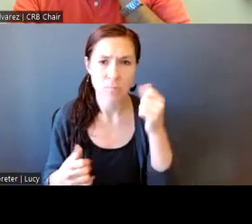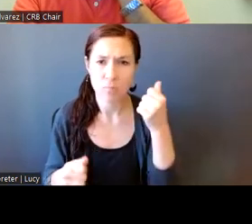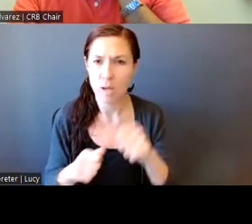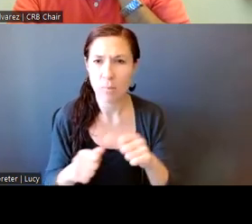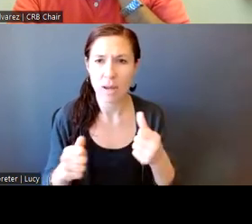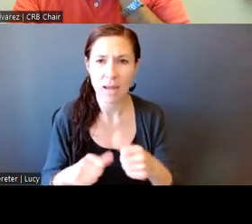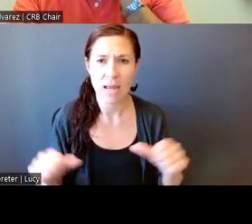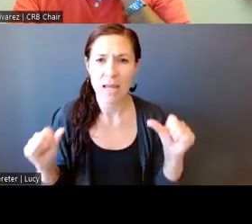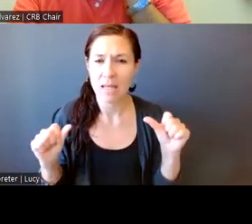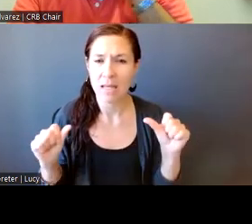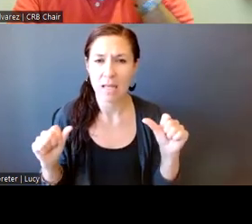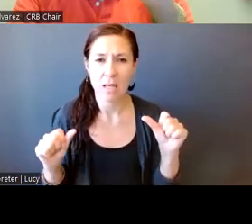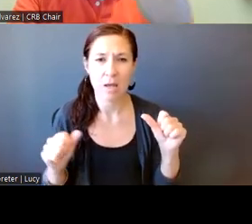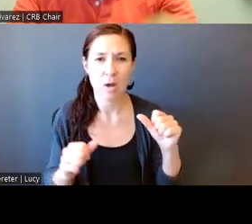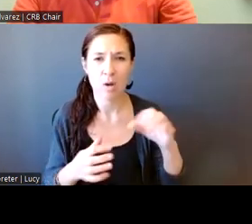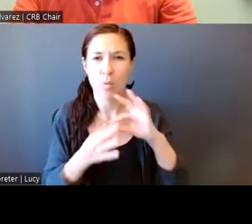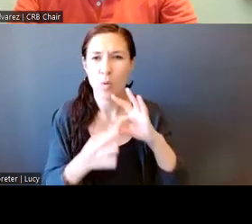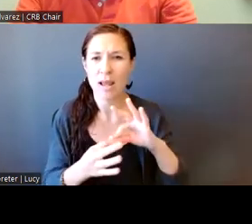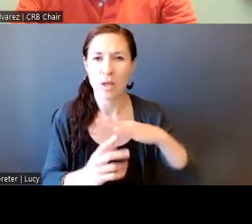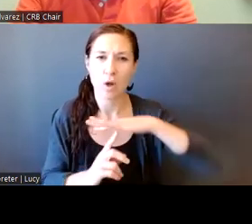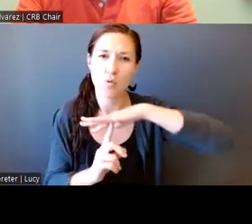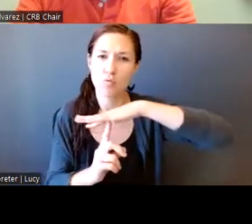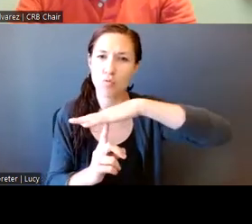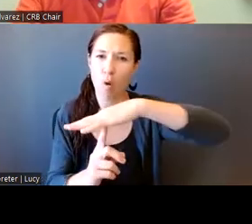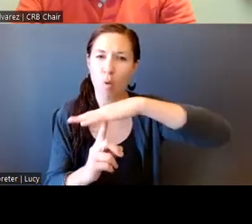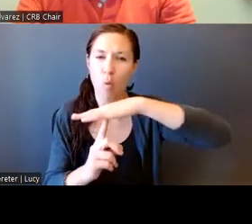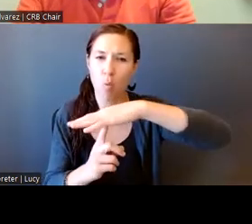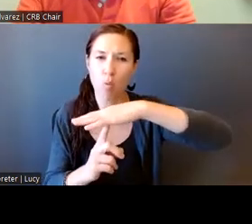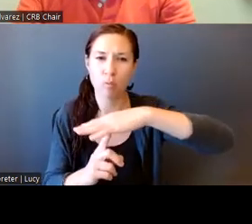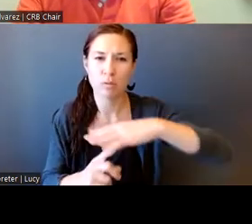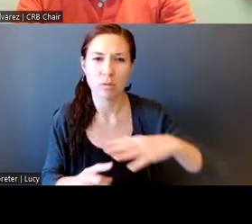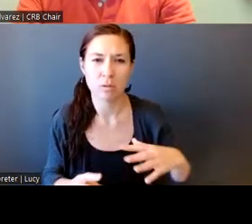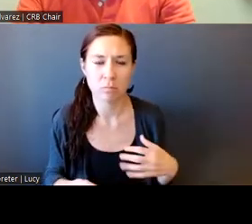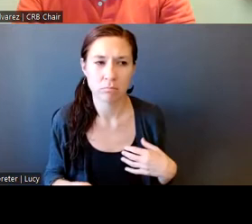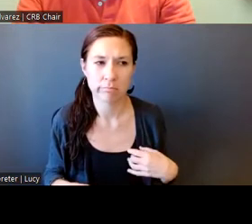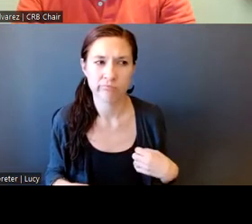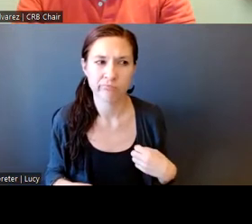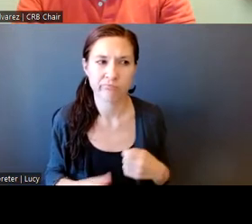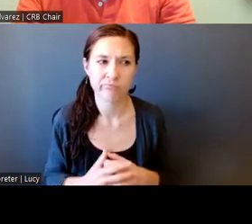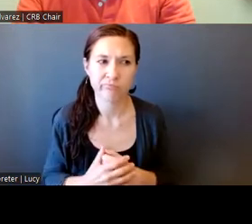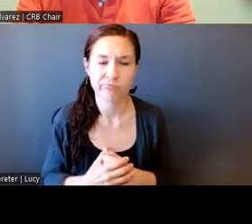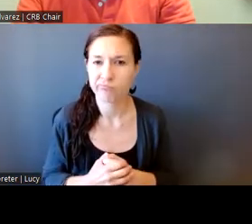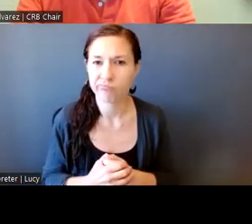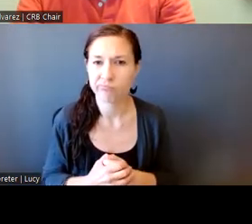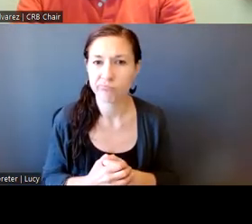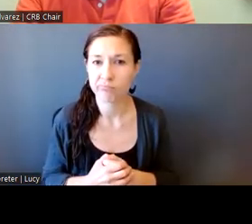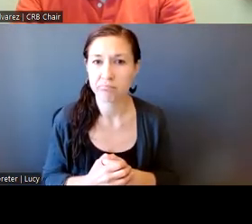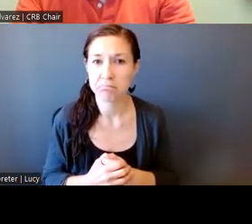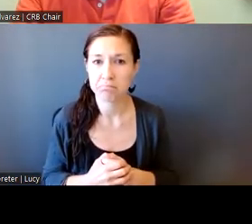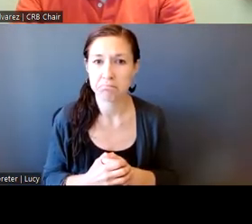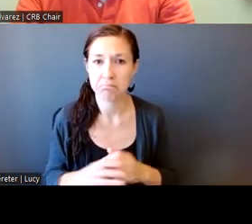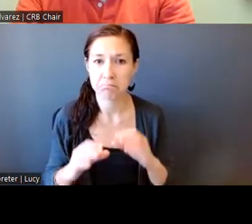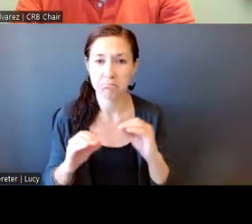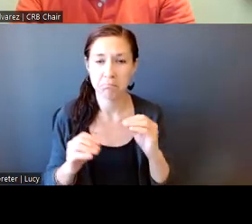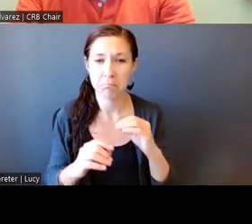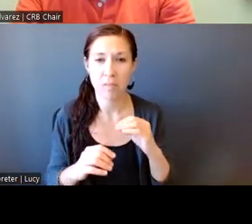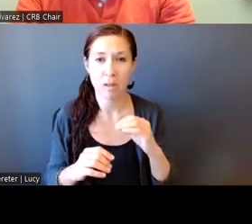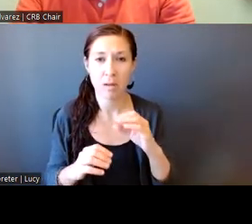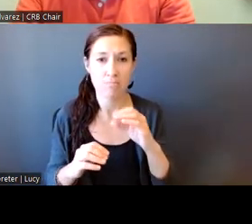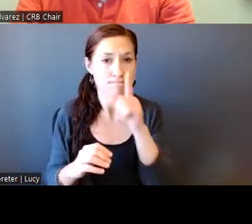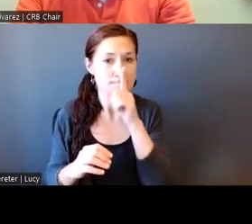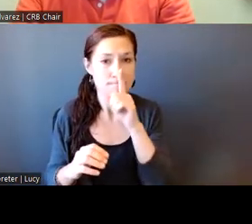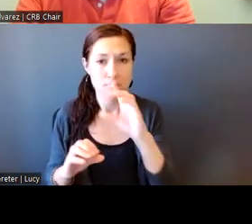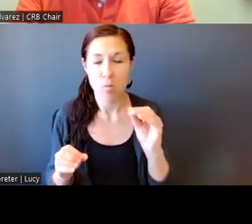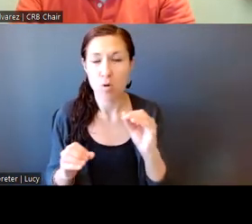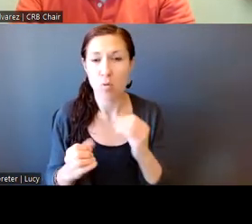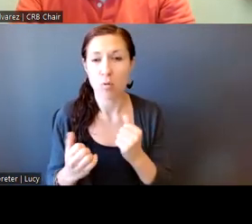anything with drones specifically. but so for me, I don't have any recommendations on it, but it doesn't mean that no